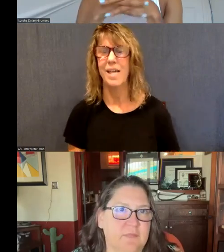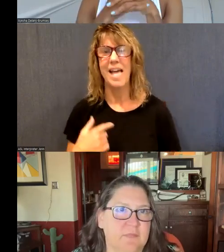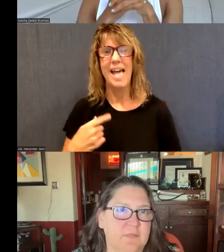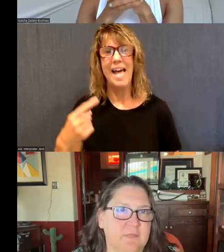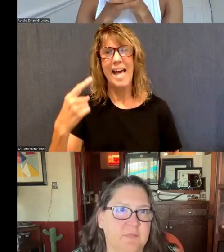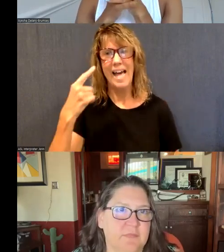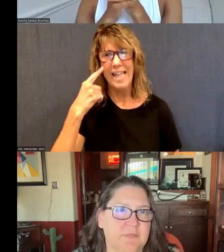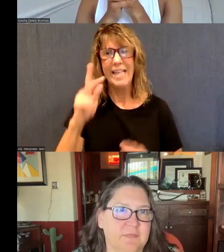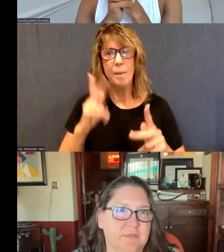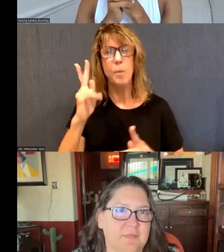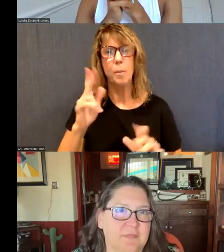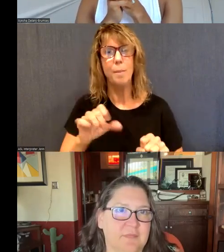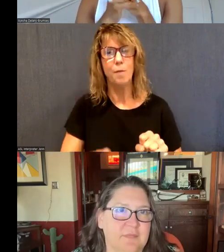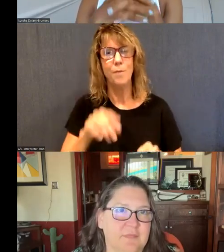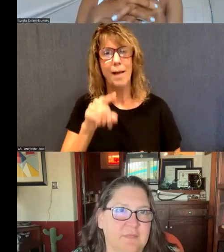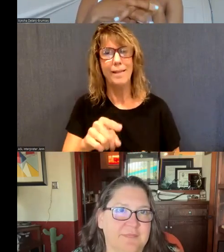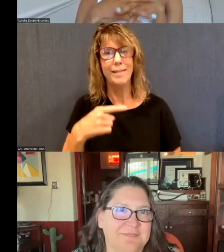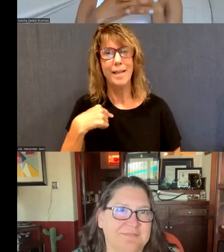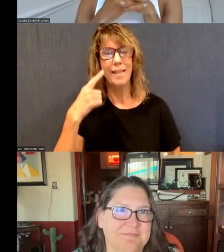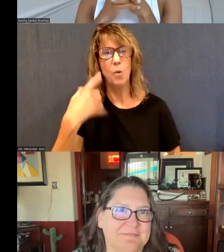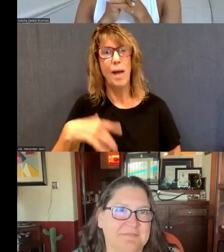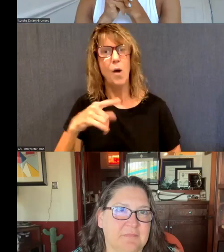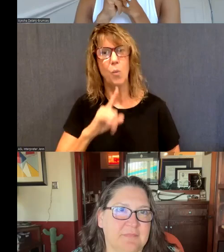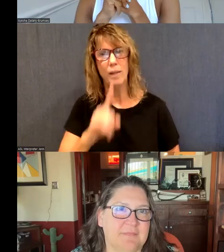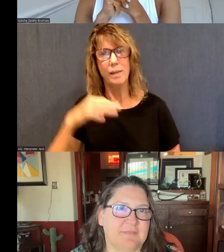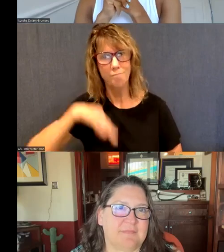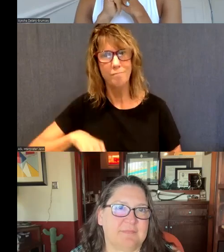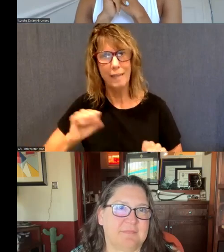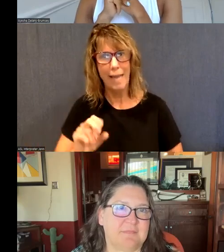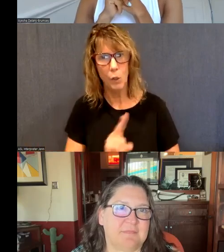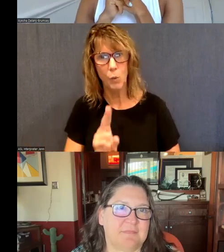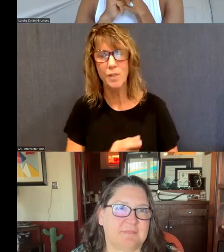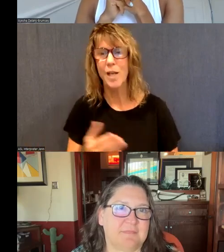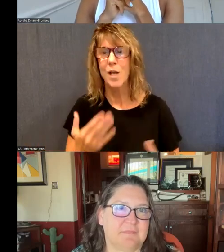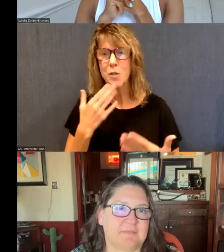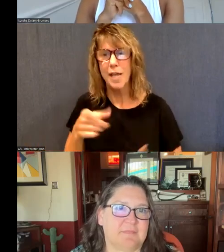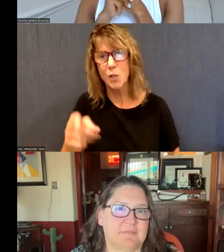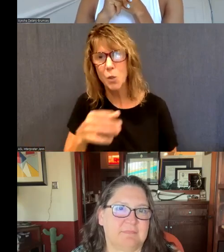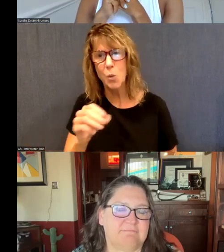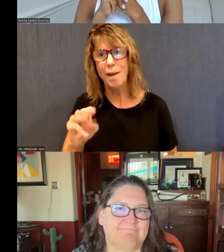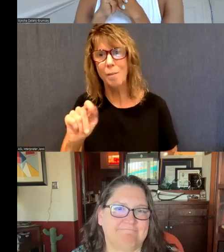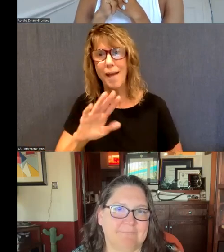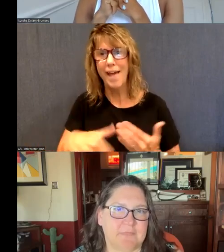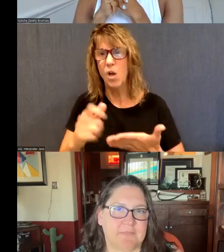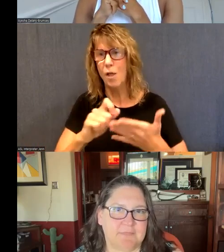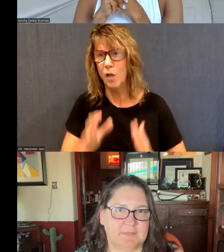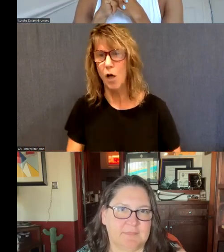undoubtable that people will find this, uh, very useful. So congrats to you and Matt and to all of the authors on that fantastic work.